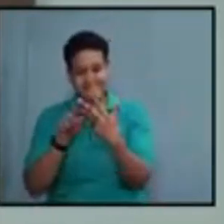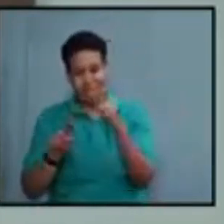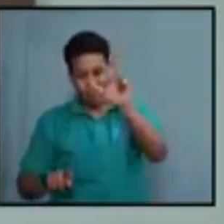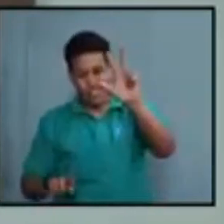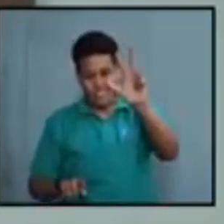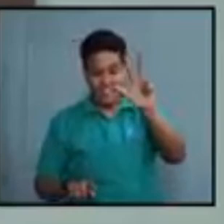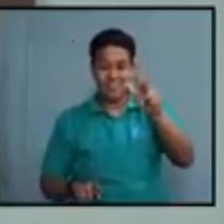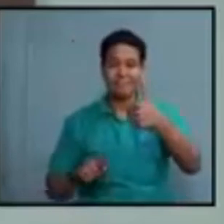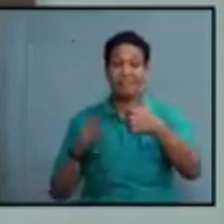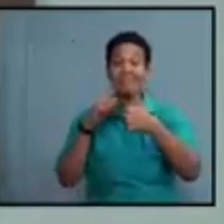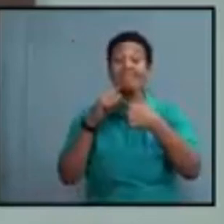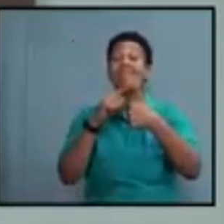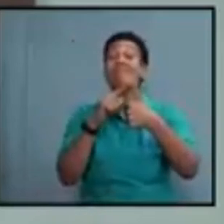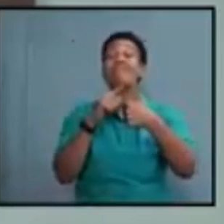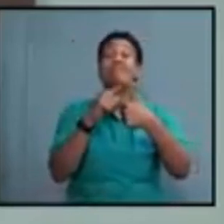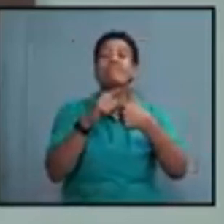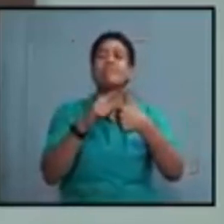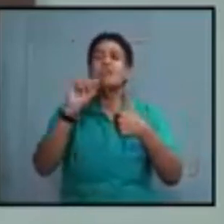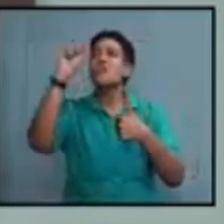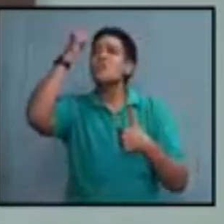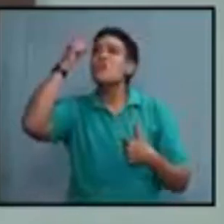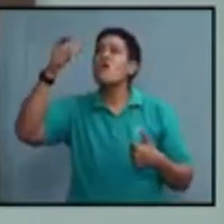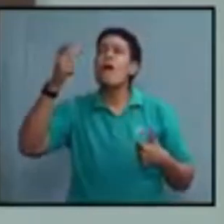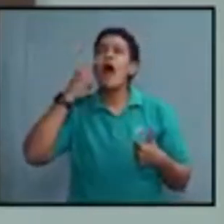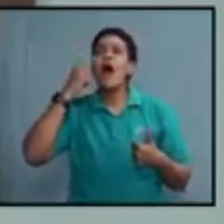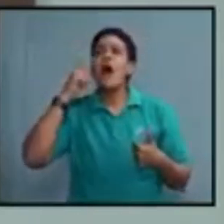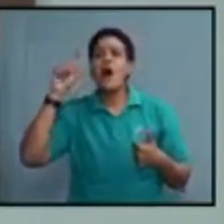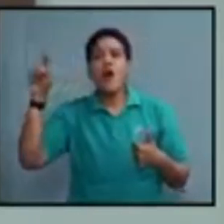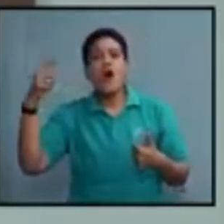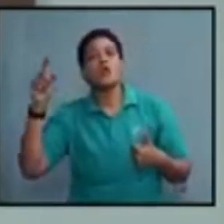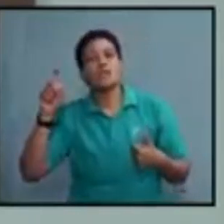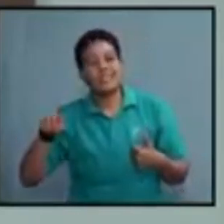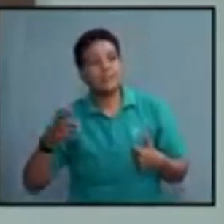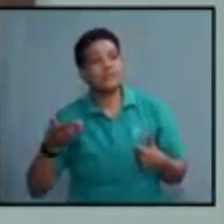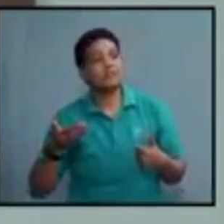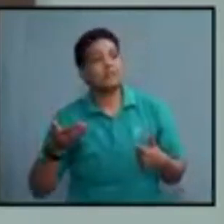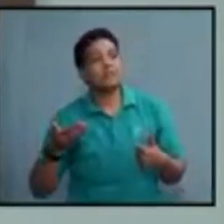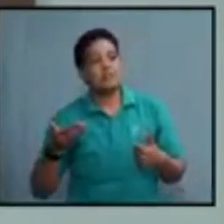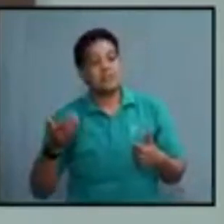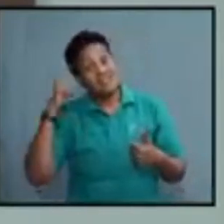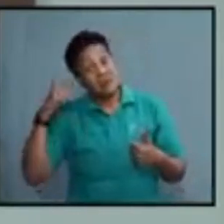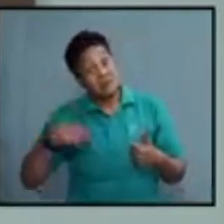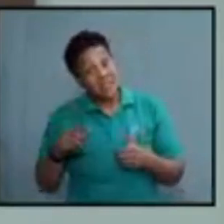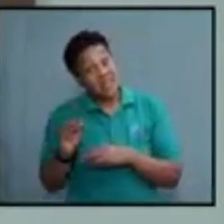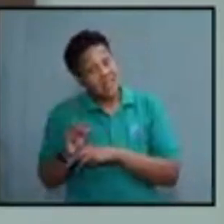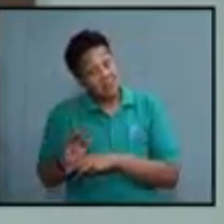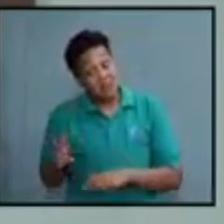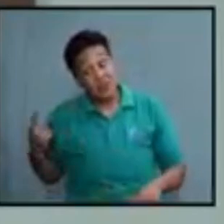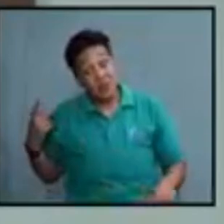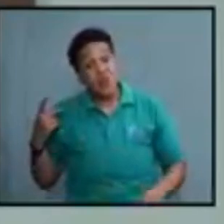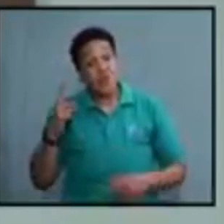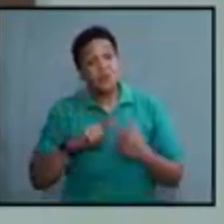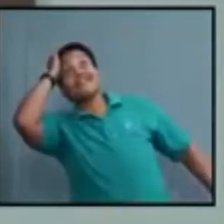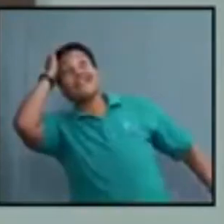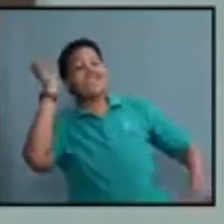One way is for the government always to be doing this. For me and the minister and